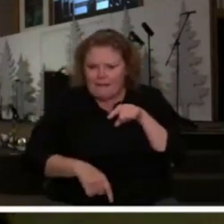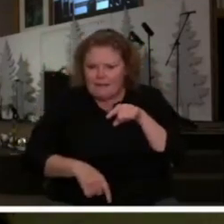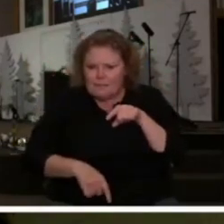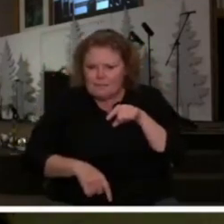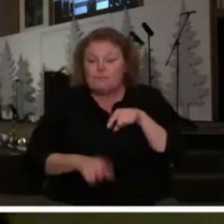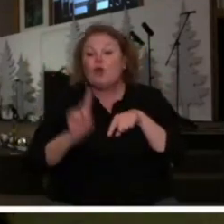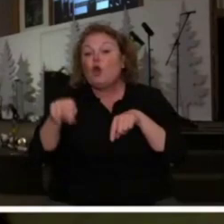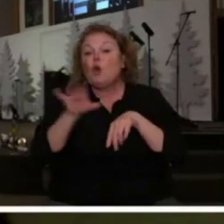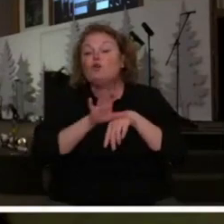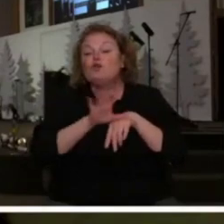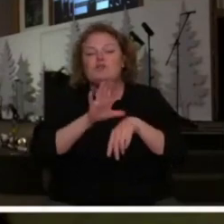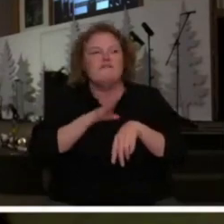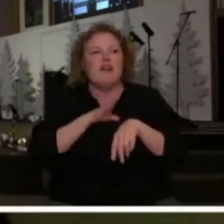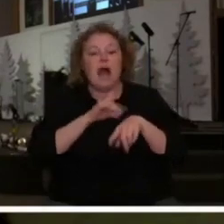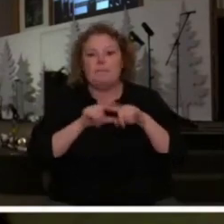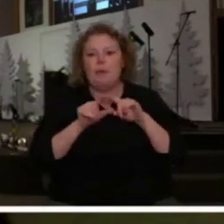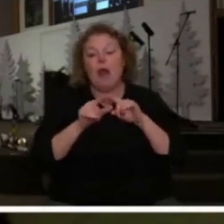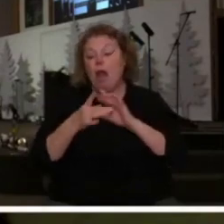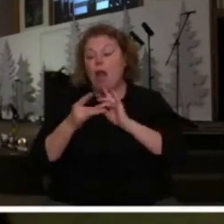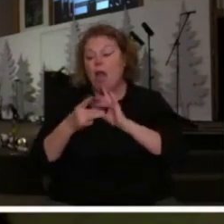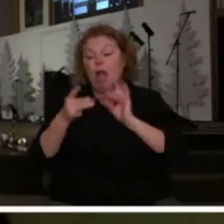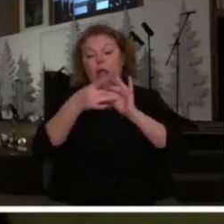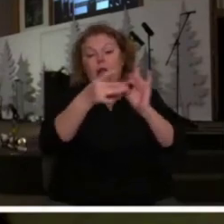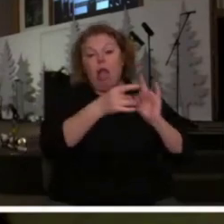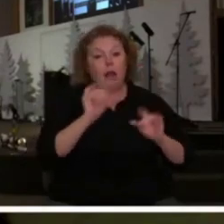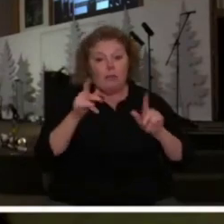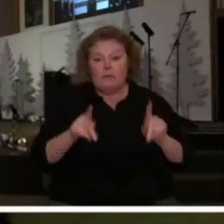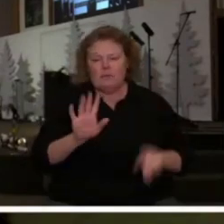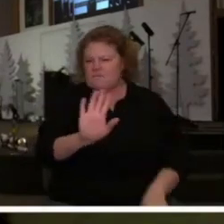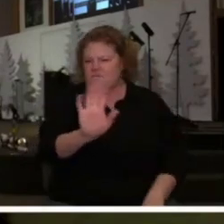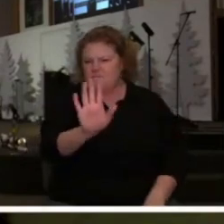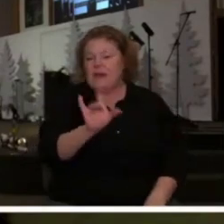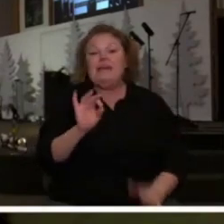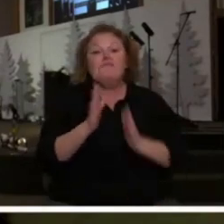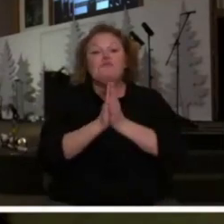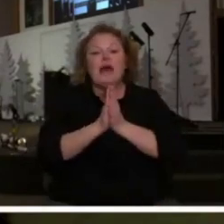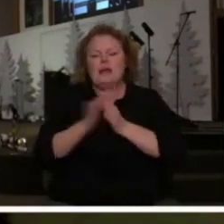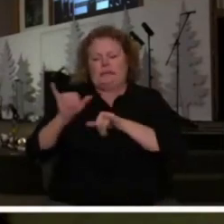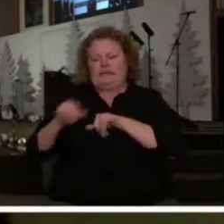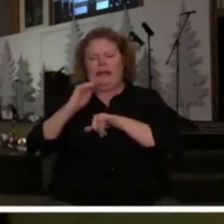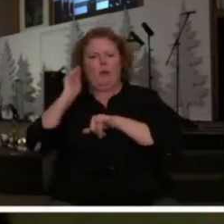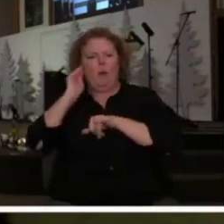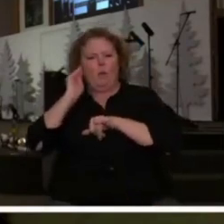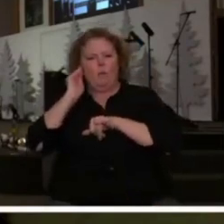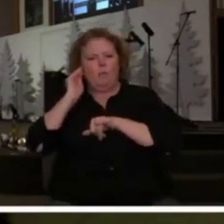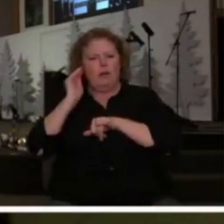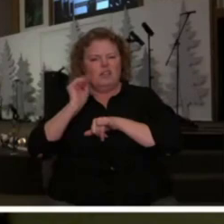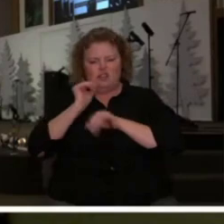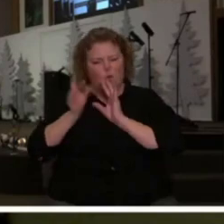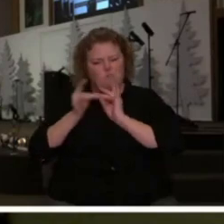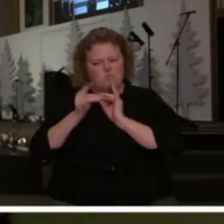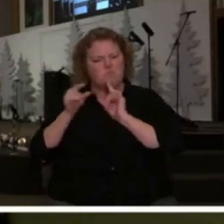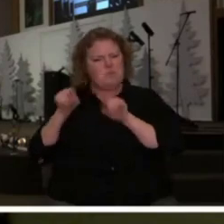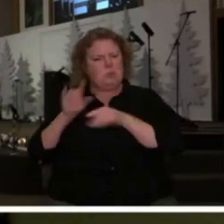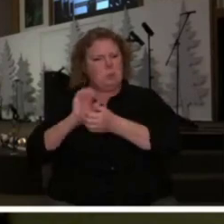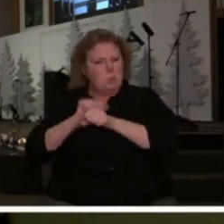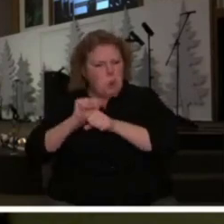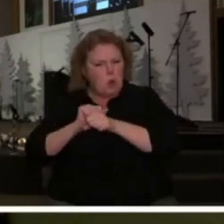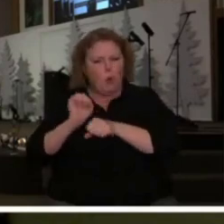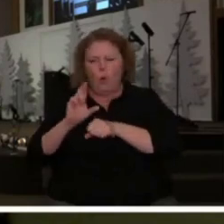okay for you to go to church don't talk about it outside if you want to pray just stay in your own home don't talk about it in public